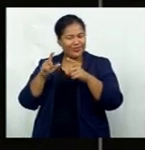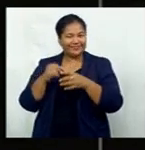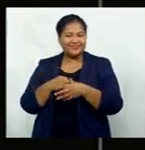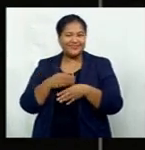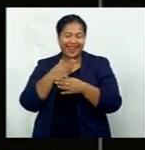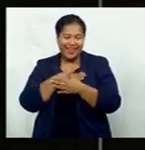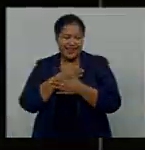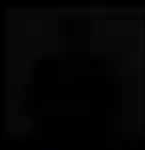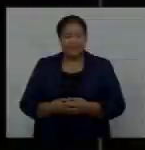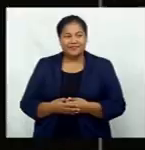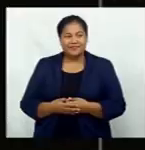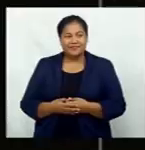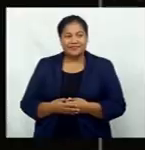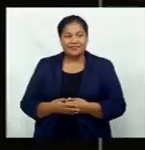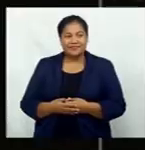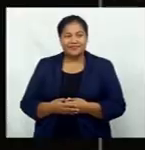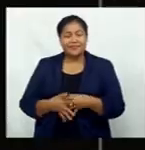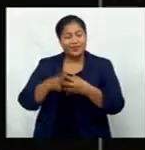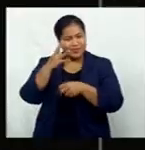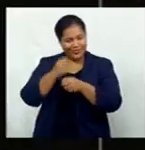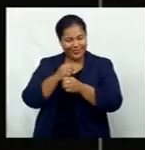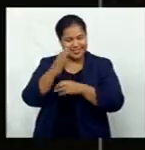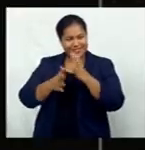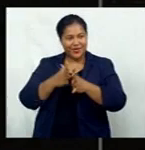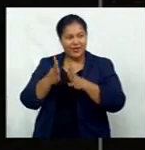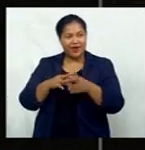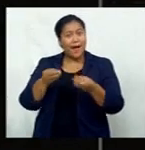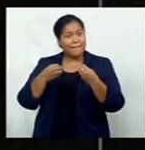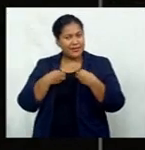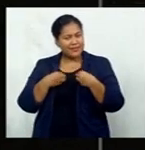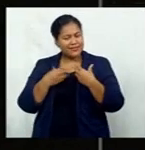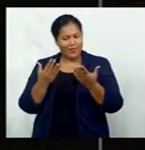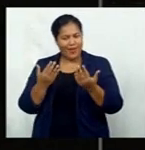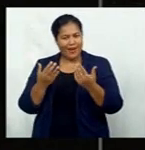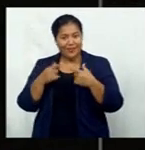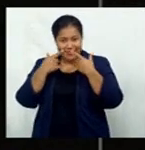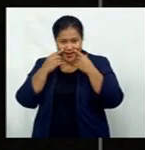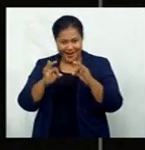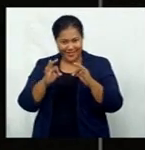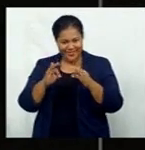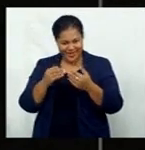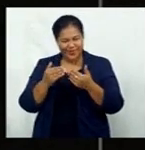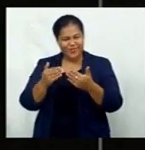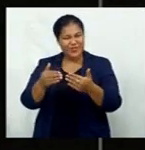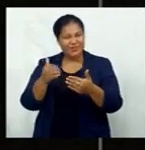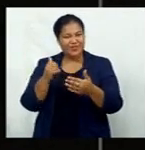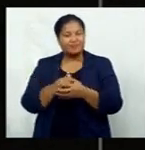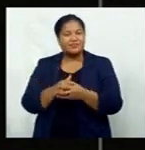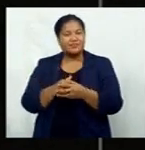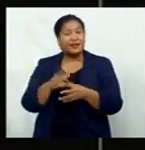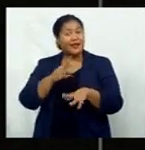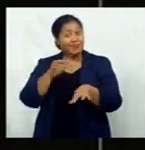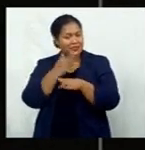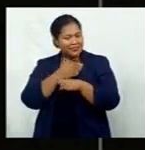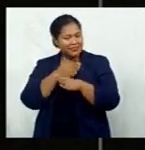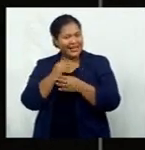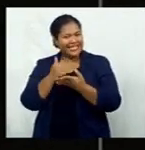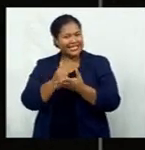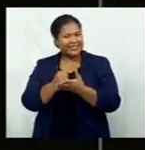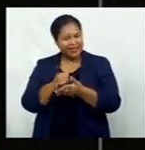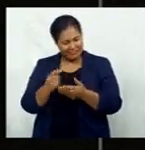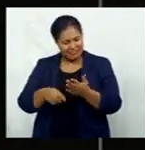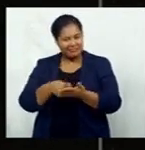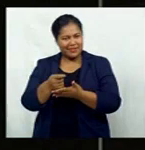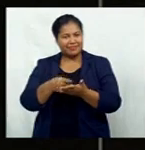may actually help the cat. Recapping our main stories, businesses welcome curfew rollback, unemployment assistance payments ahead